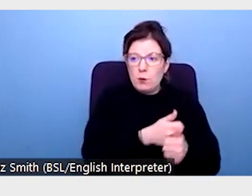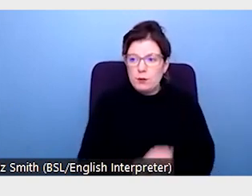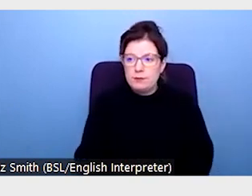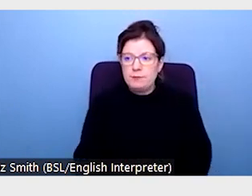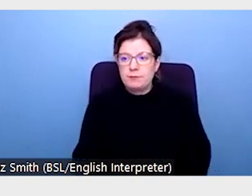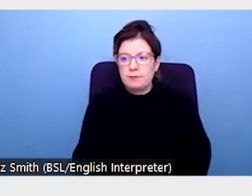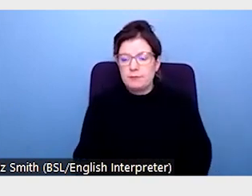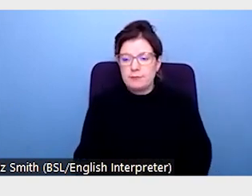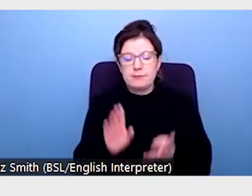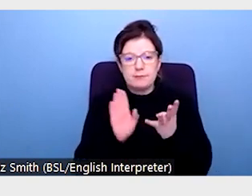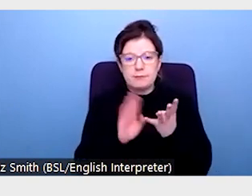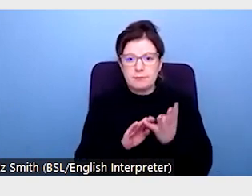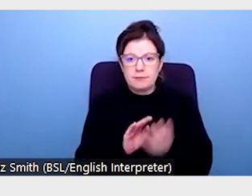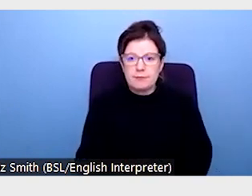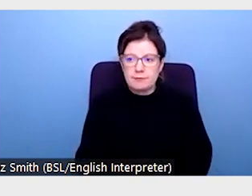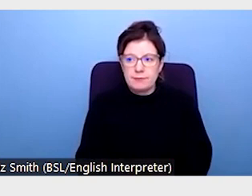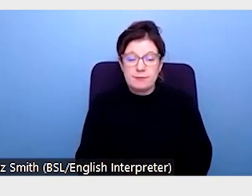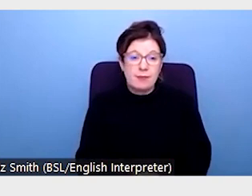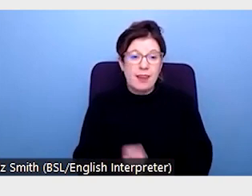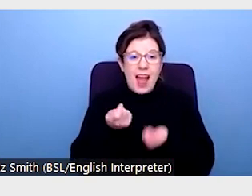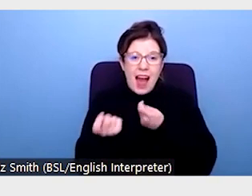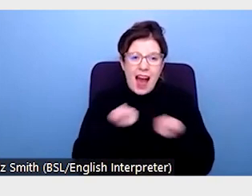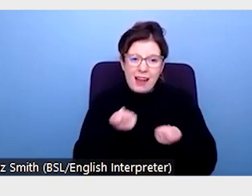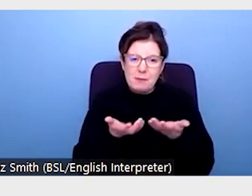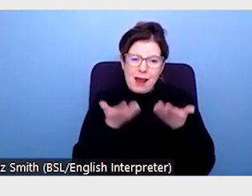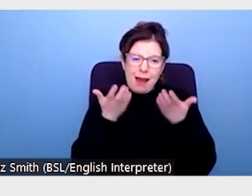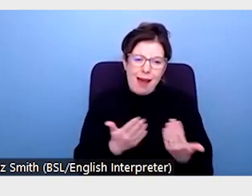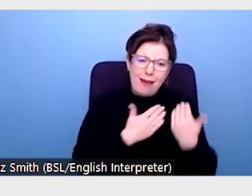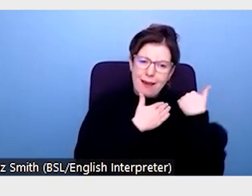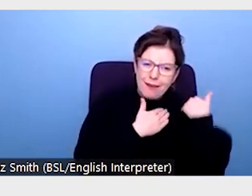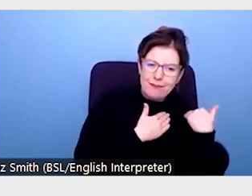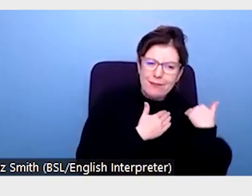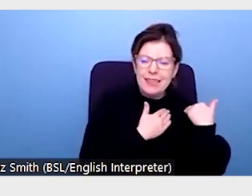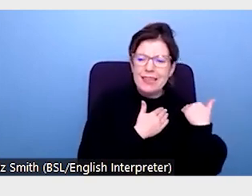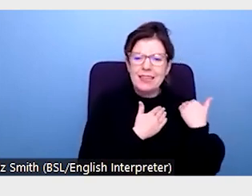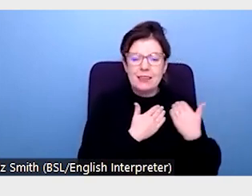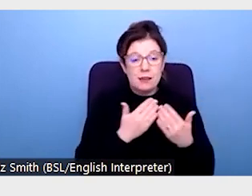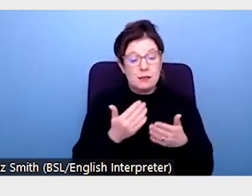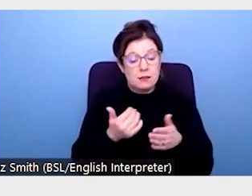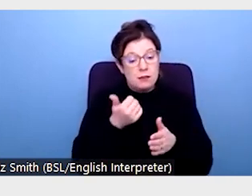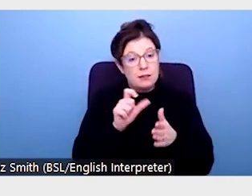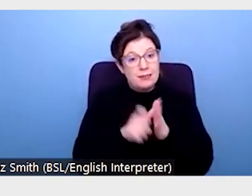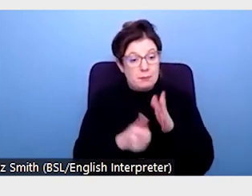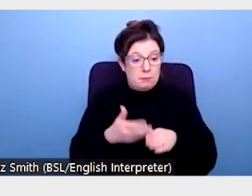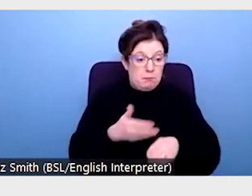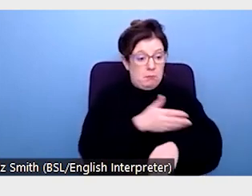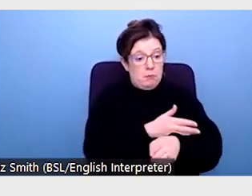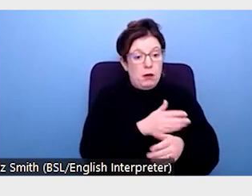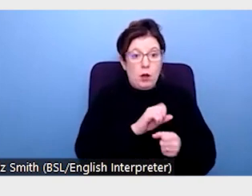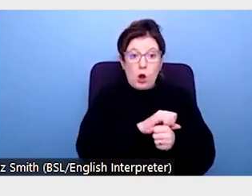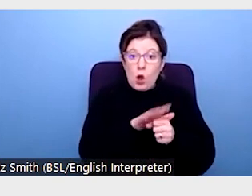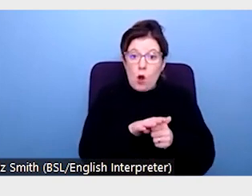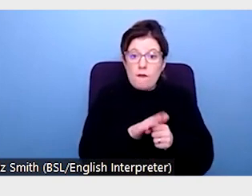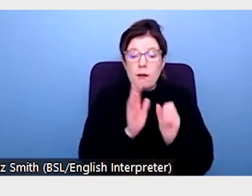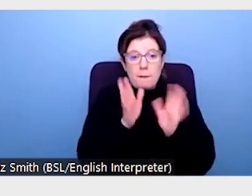Lesson four, reduce the administrative burden. At the start of the pandemic, many disabled students were asked to provide